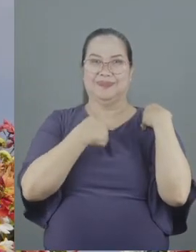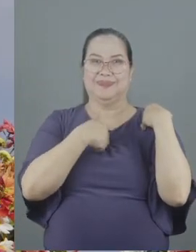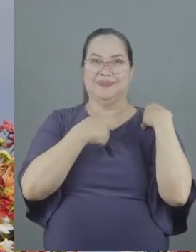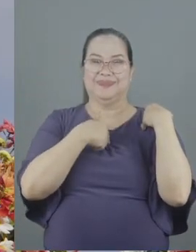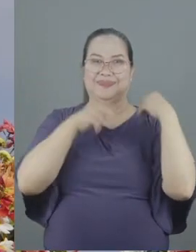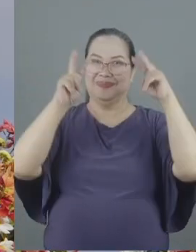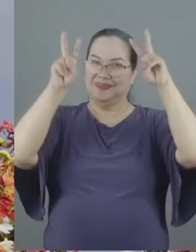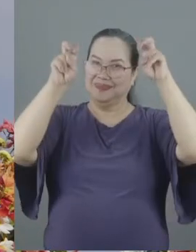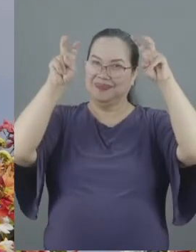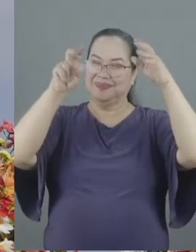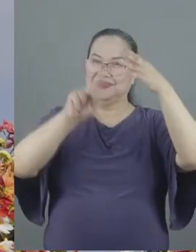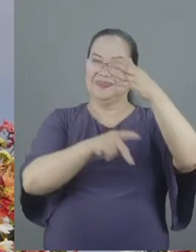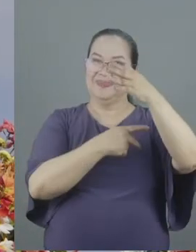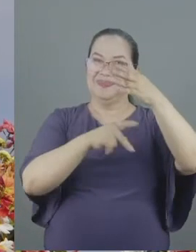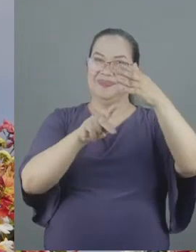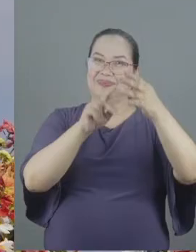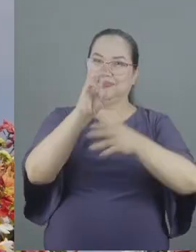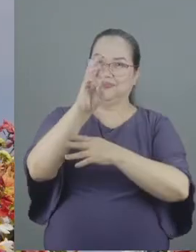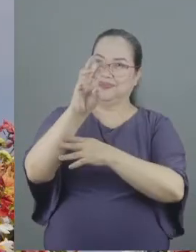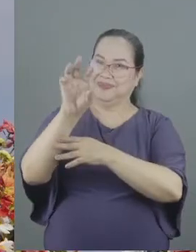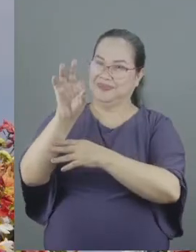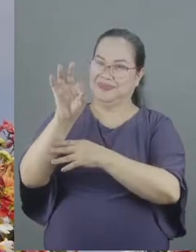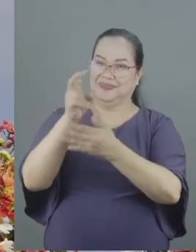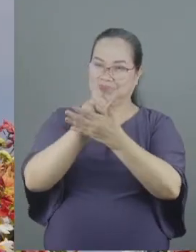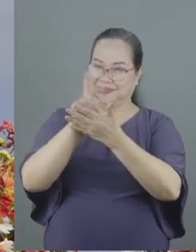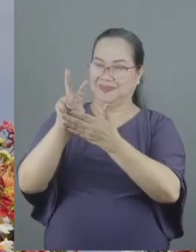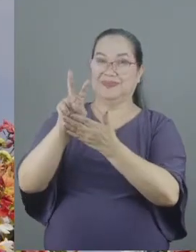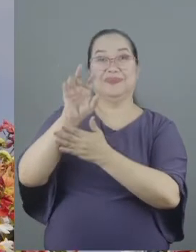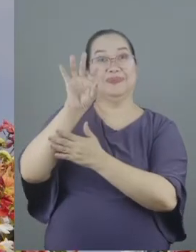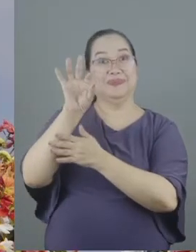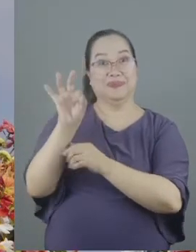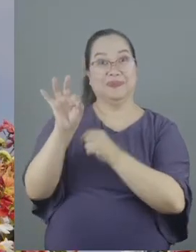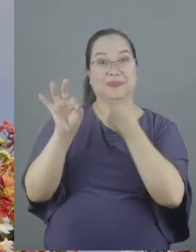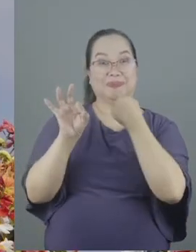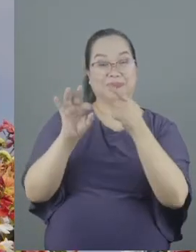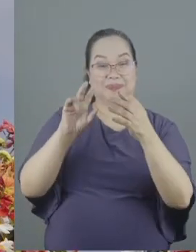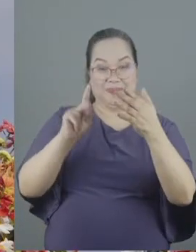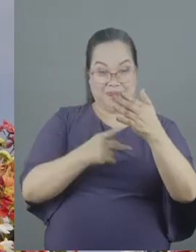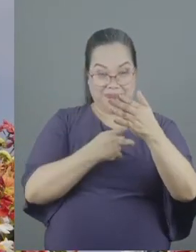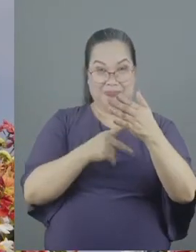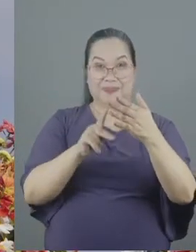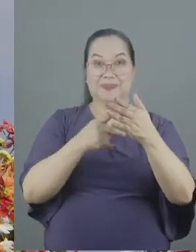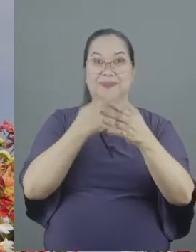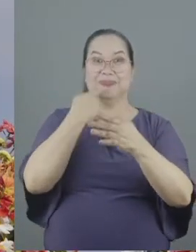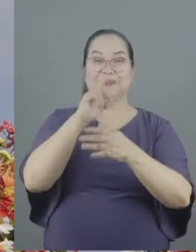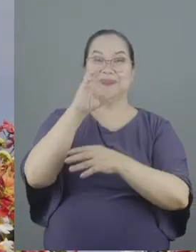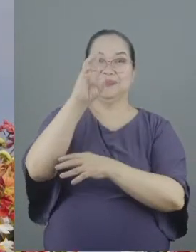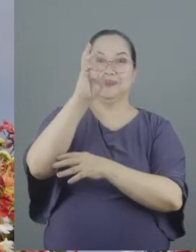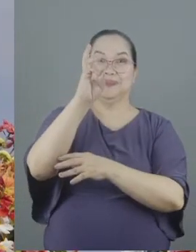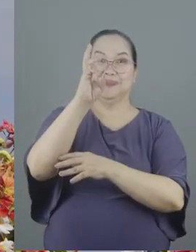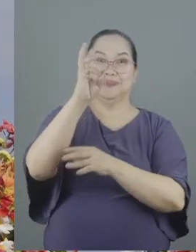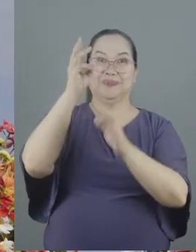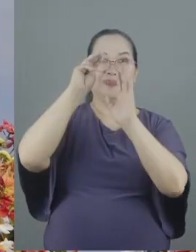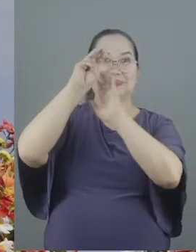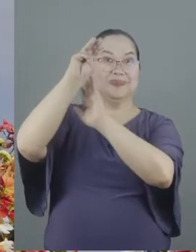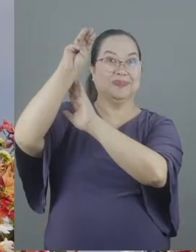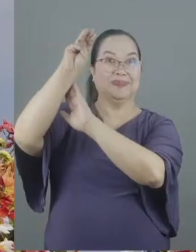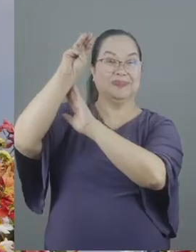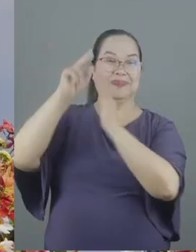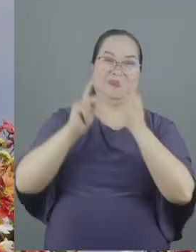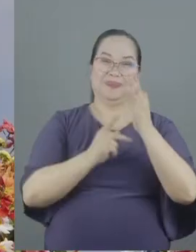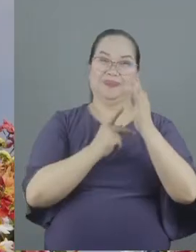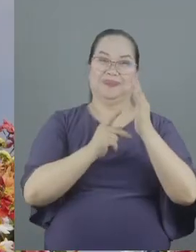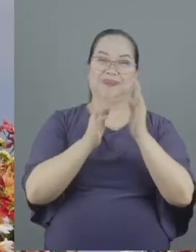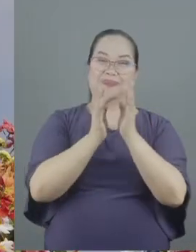from psalm 69 verse 9 and that psalm psalm 69 is one of the six messianic psalms in the book of psalms